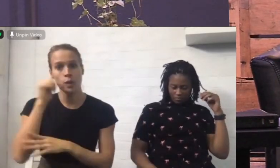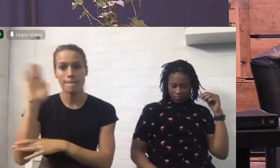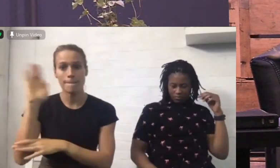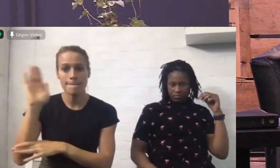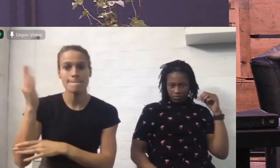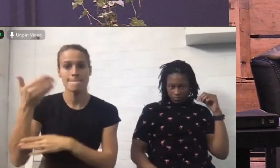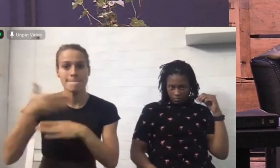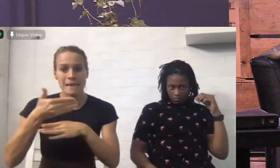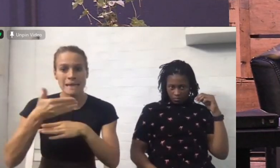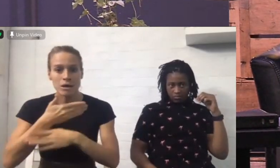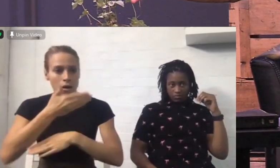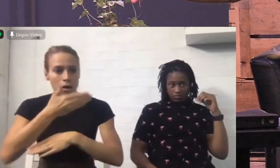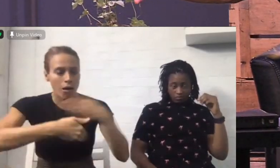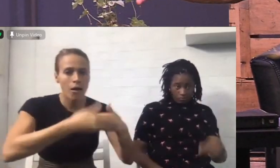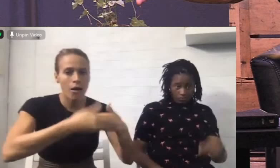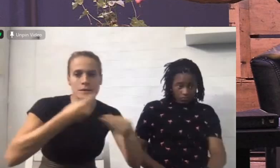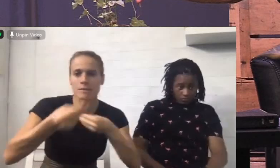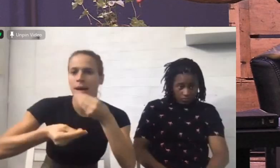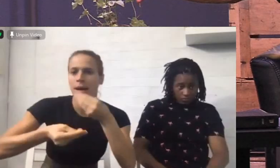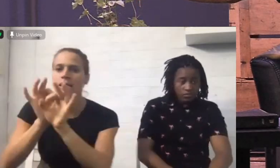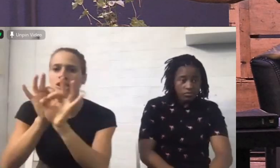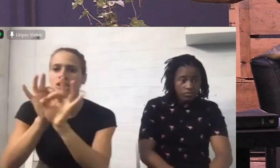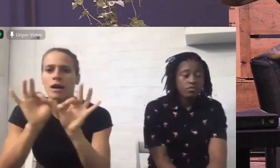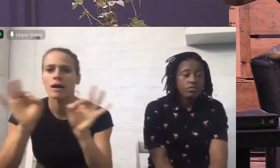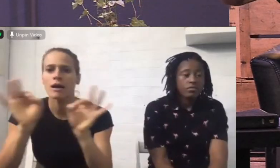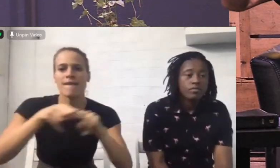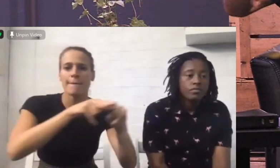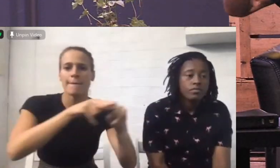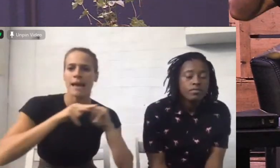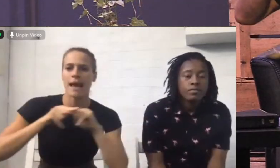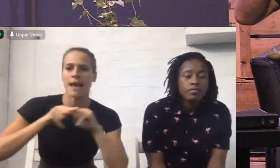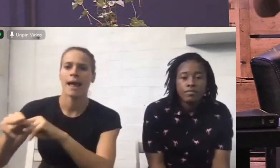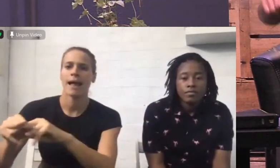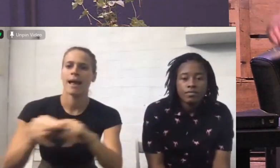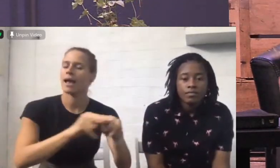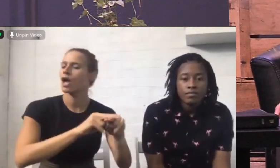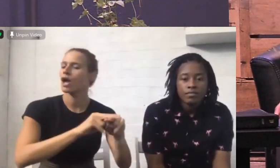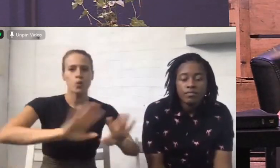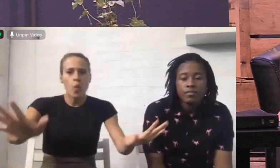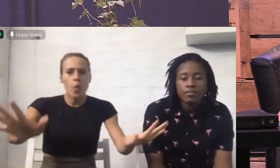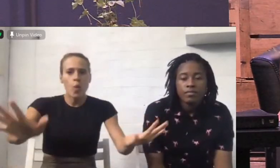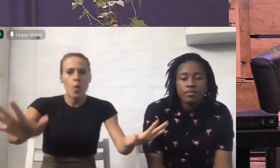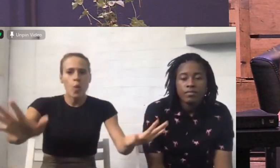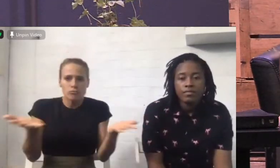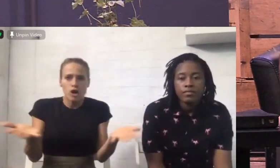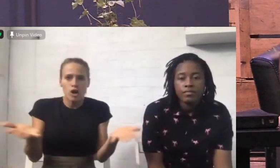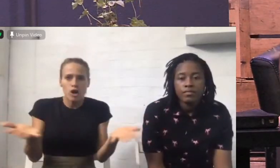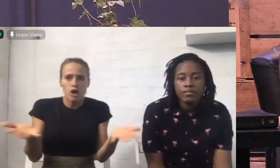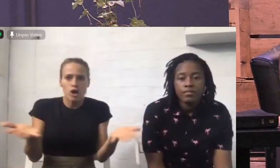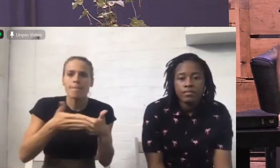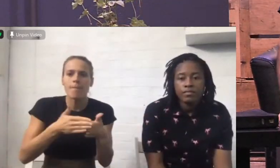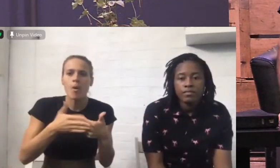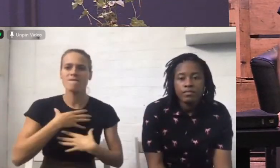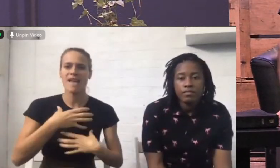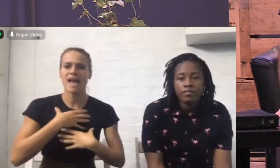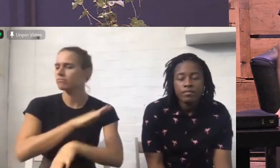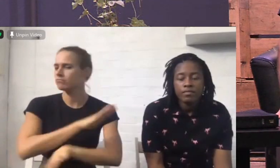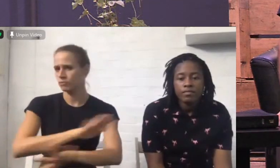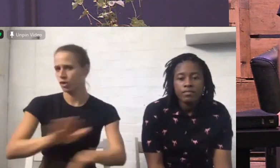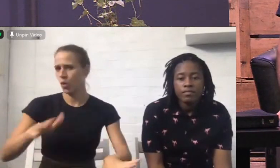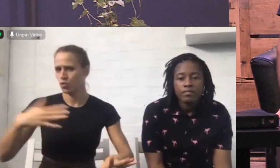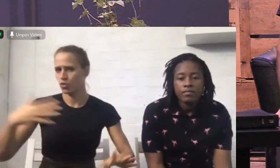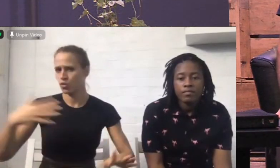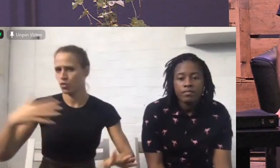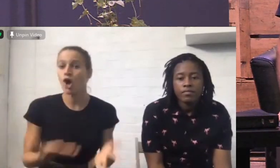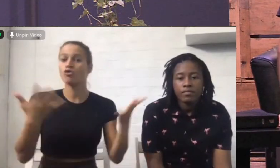talk up the fear you will be able to say to every raging storm peace